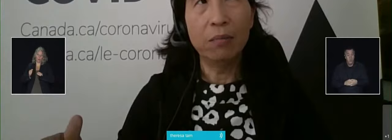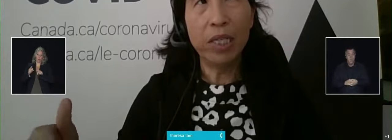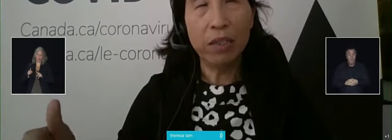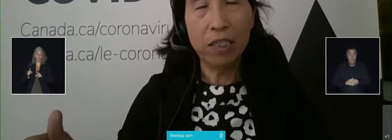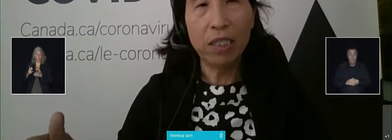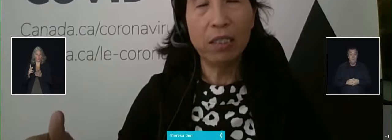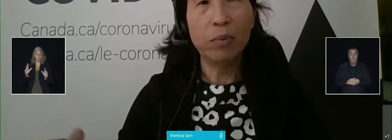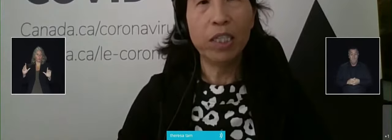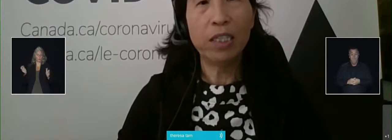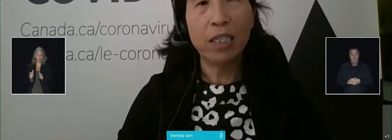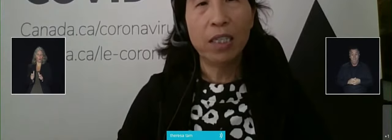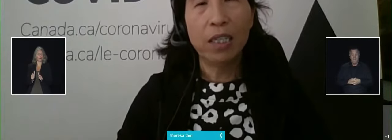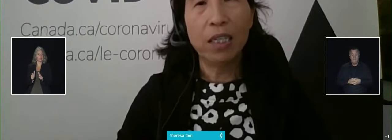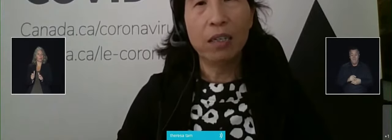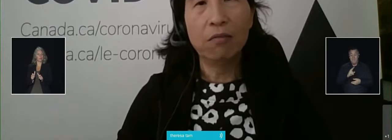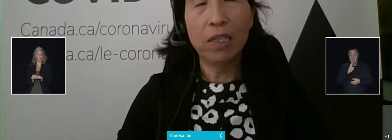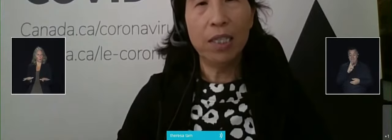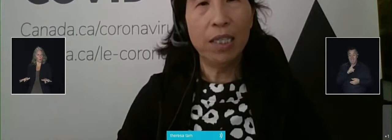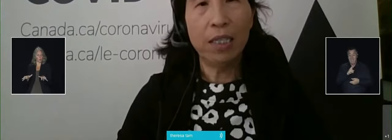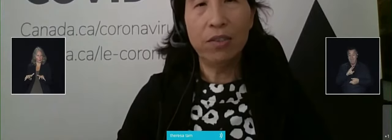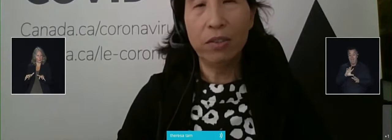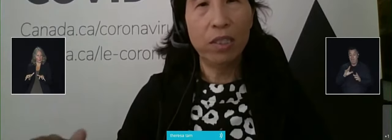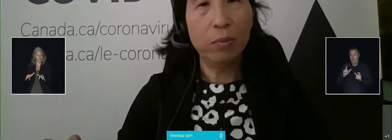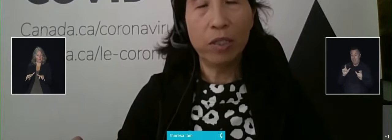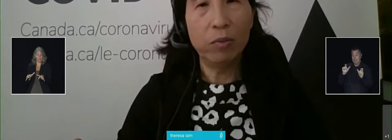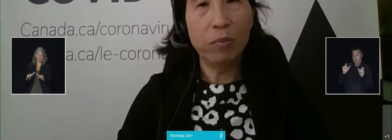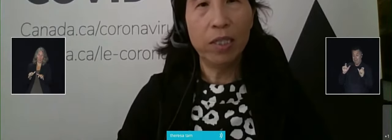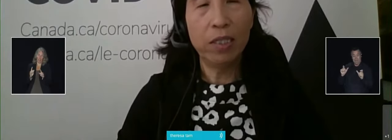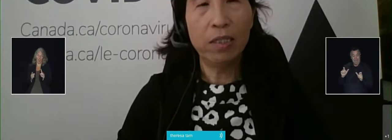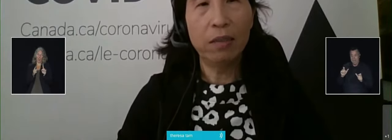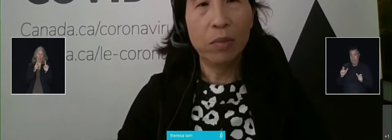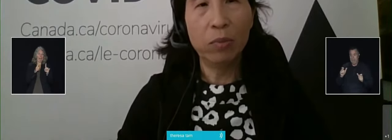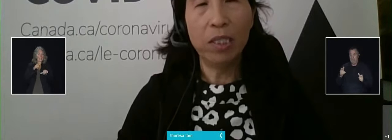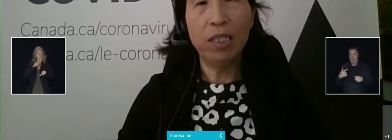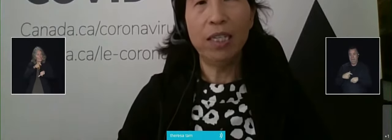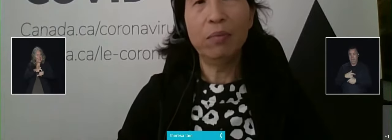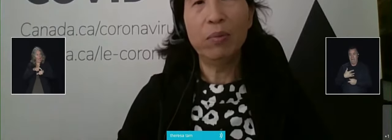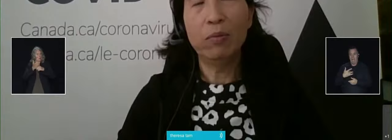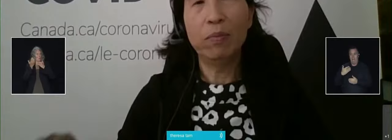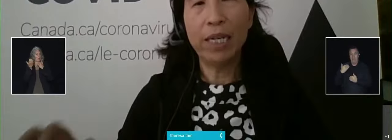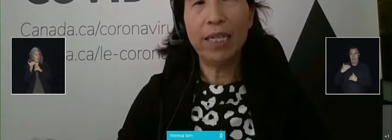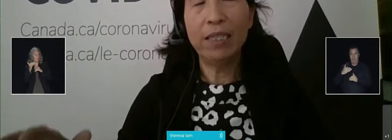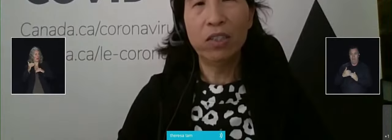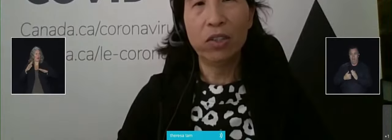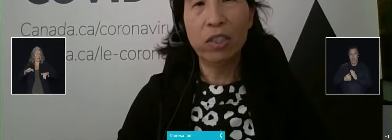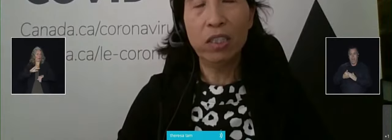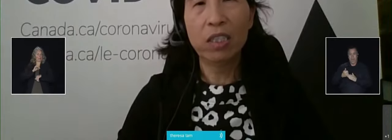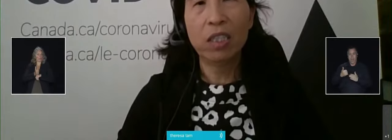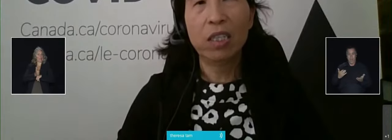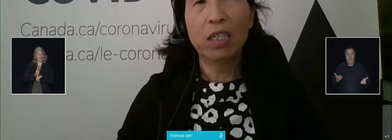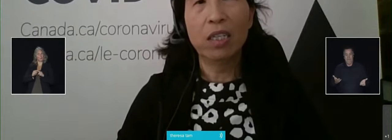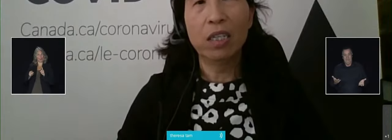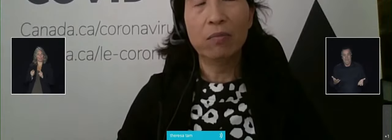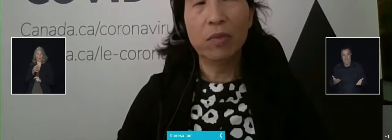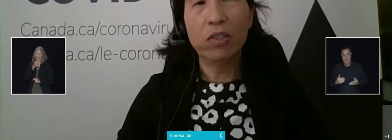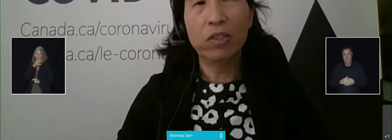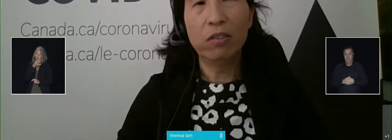set time period, but really as soon as possible, because the moment you get people back indoors